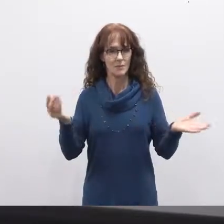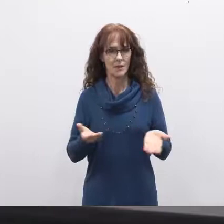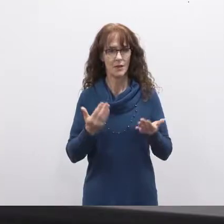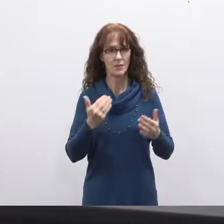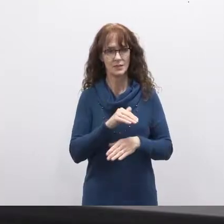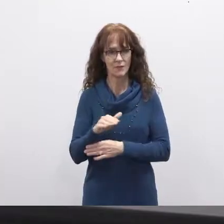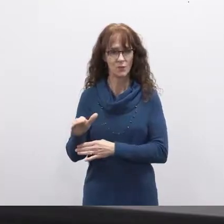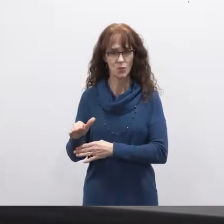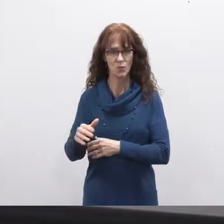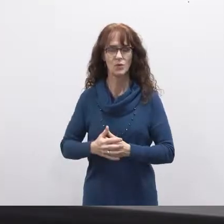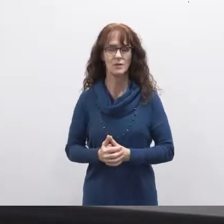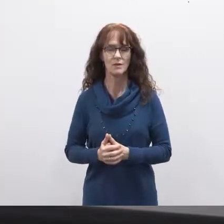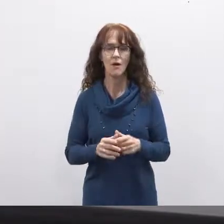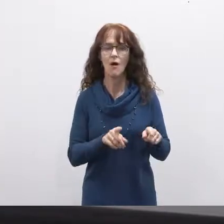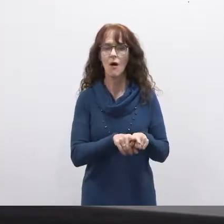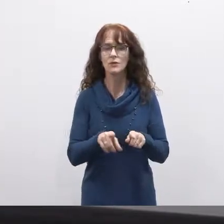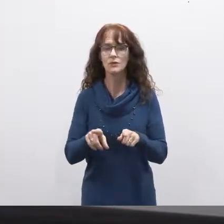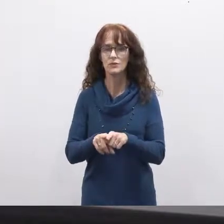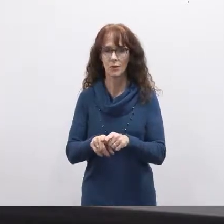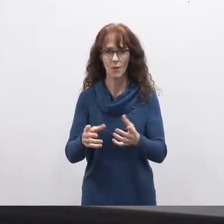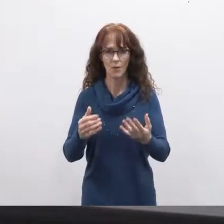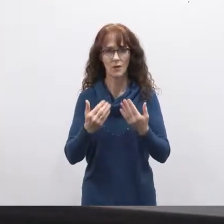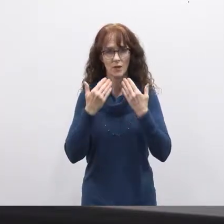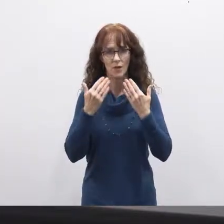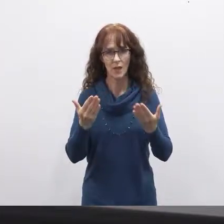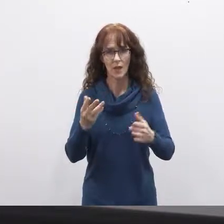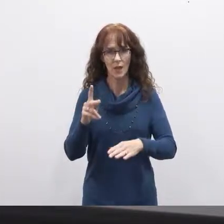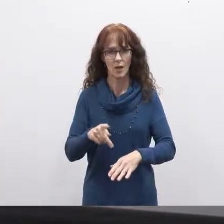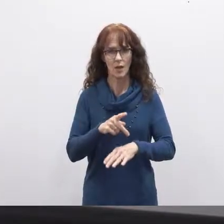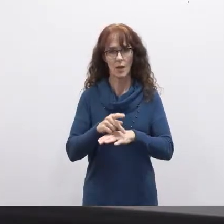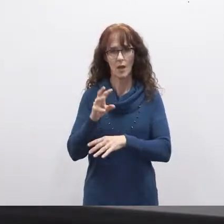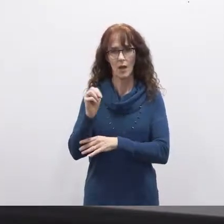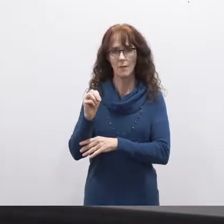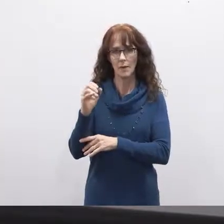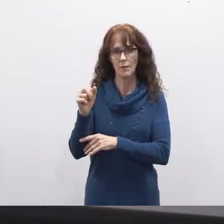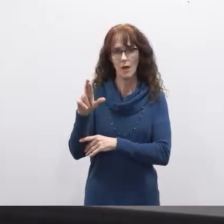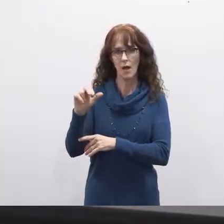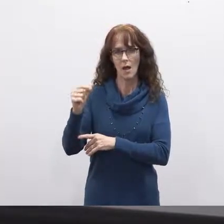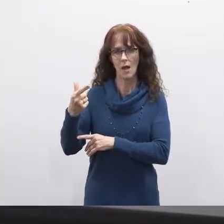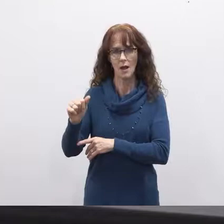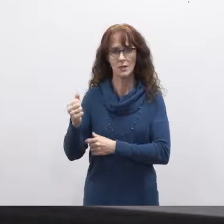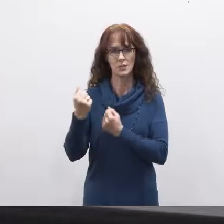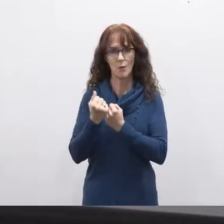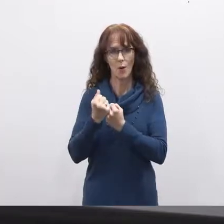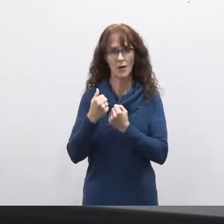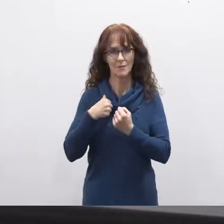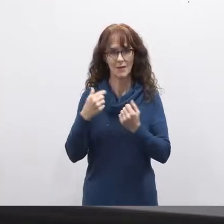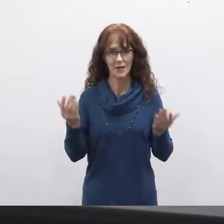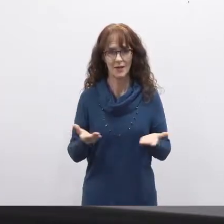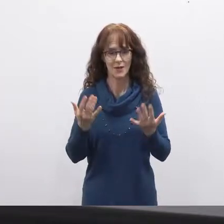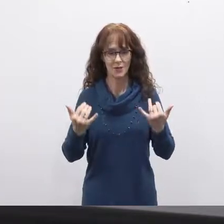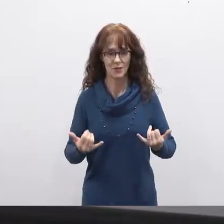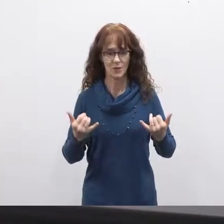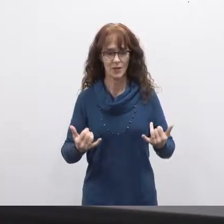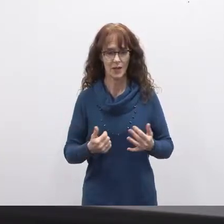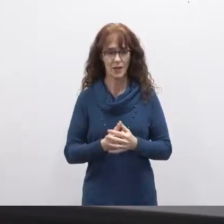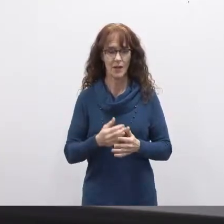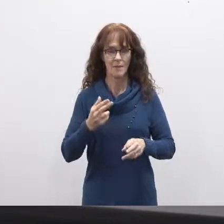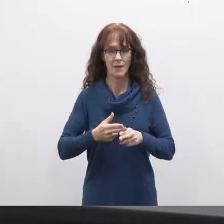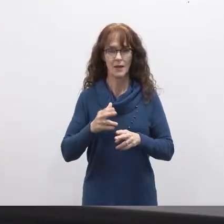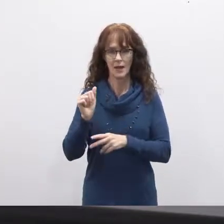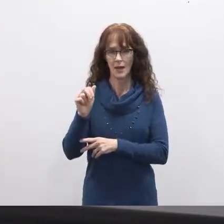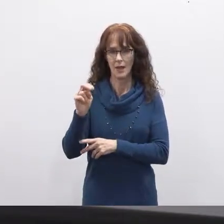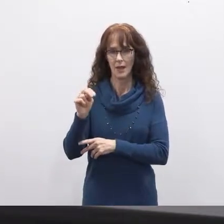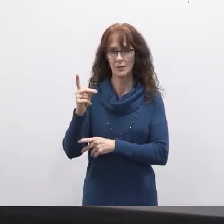this afternoon i'd also like to thank principal moraga for supporting me here today my name is